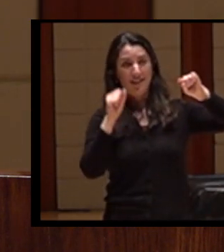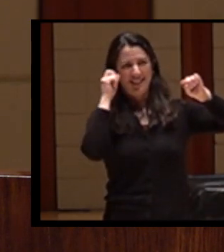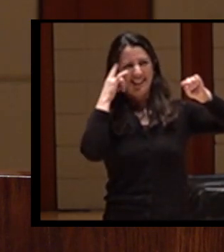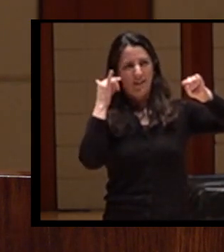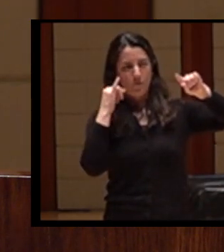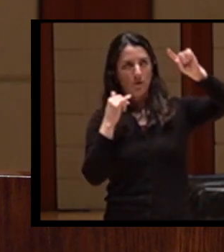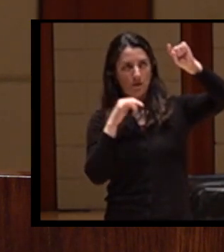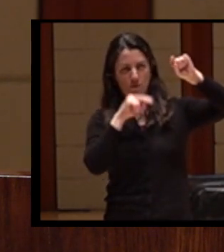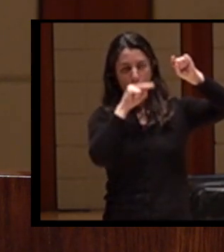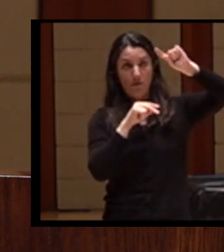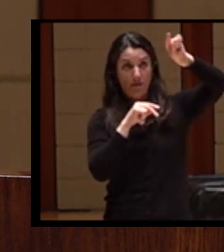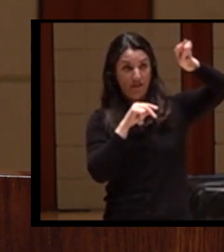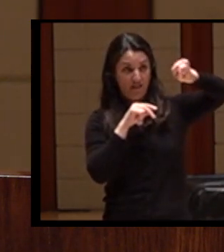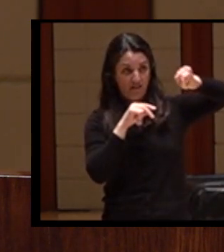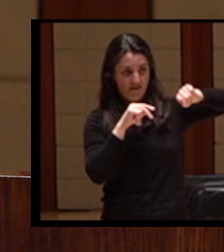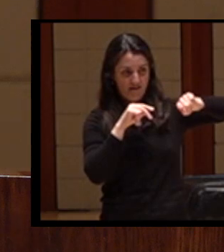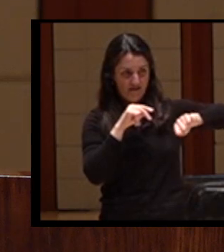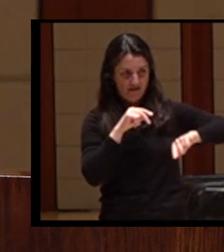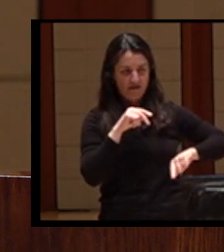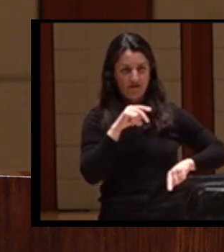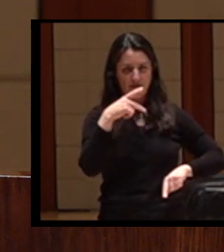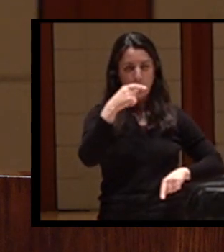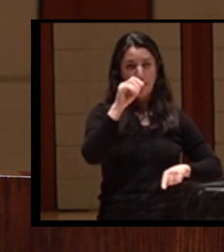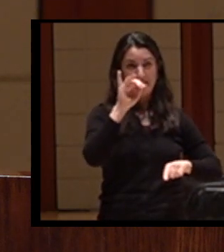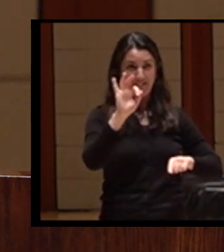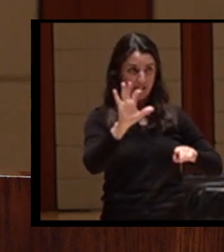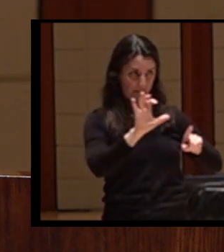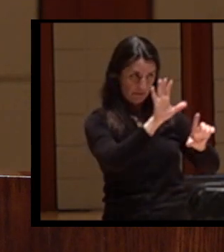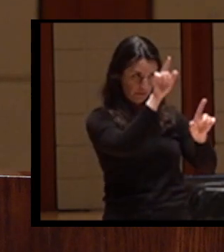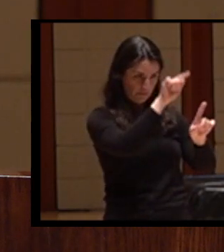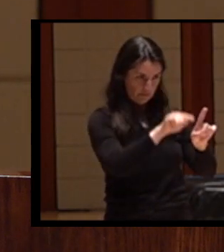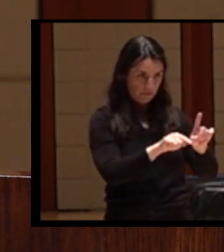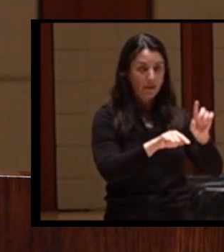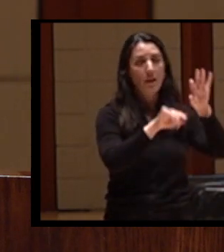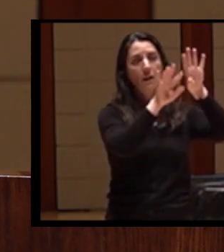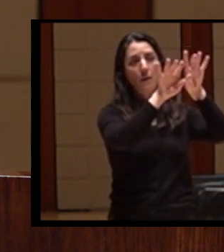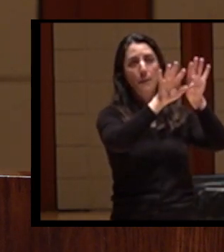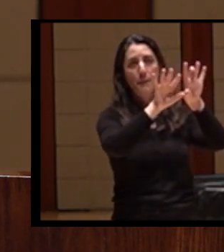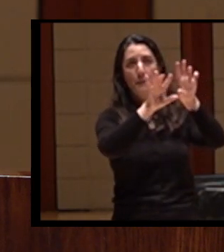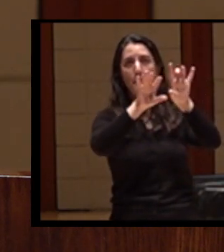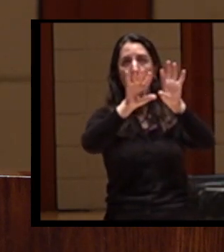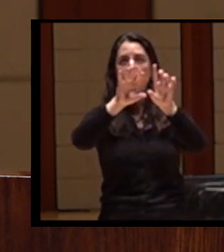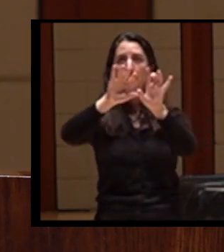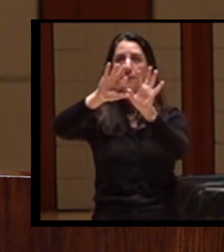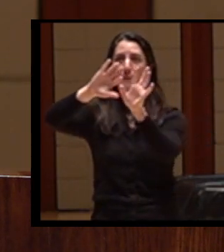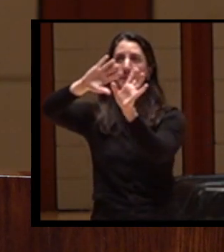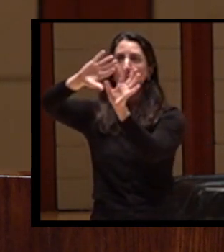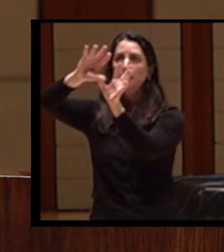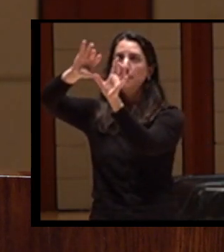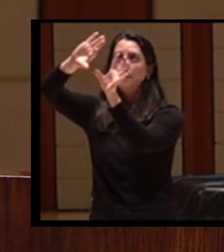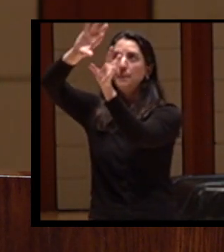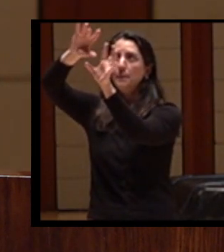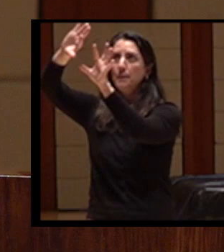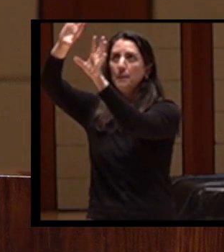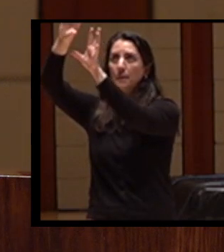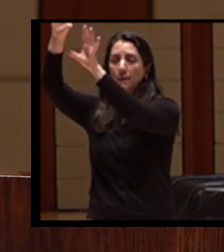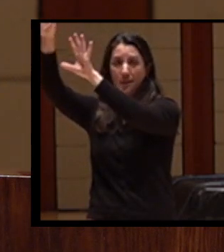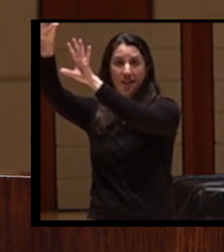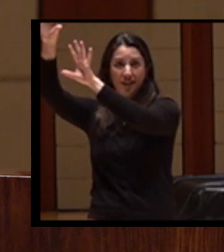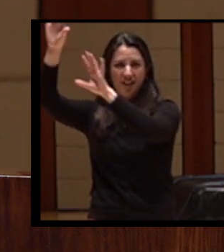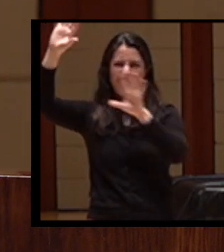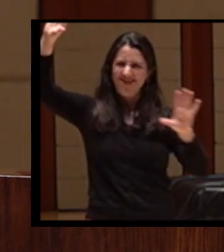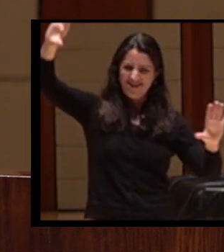Little River drainage basin, and unbroken along the Klamath River to Bluff Creek drainage basin.